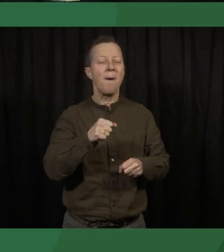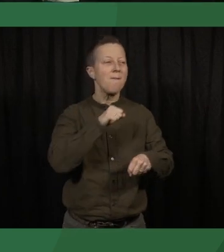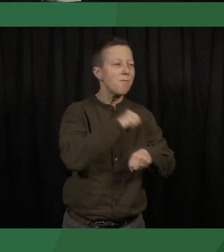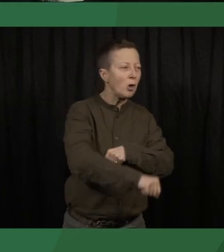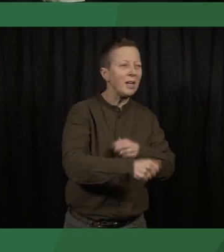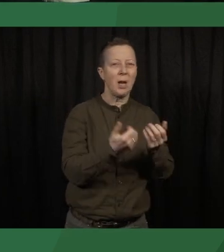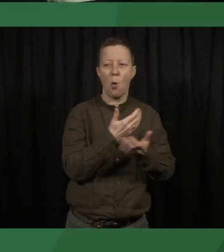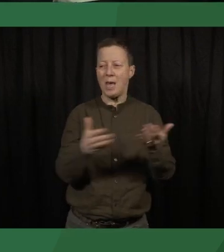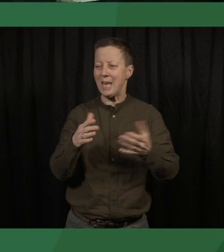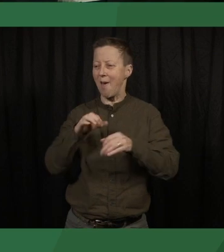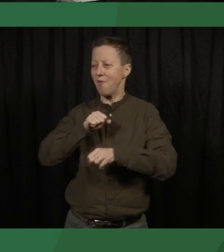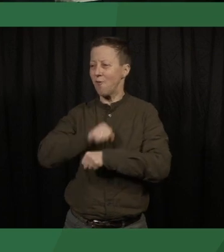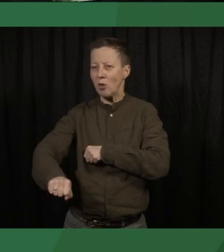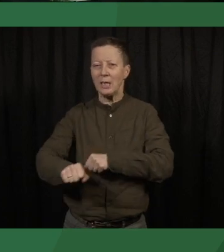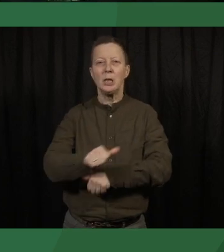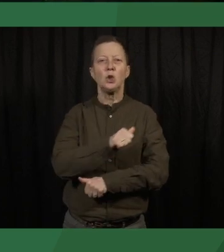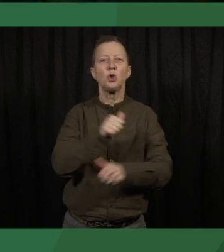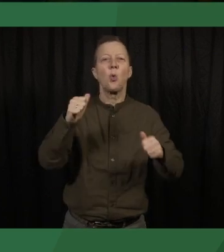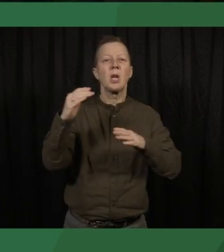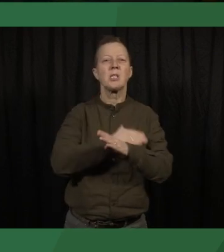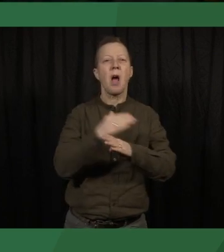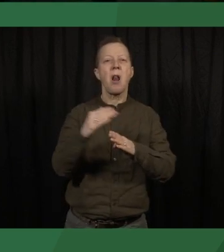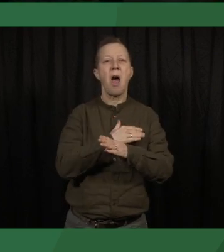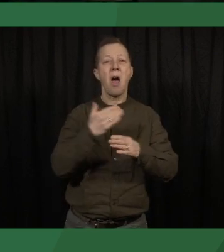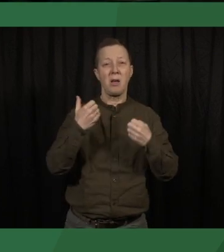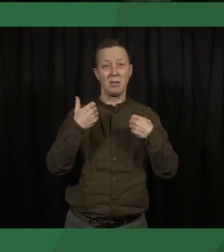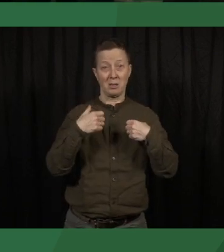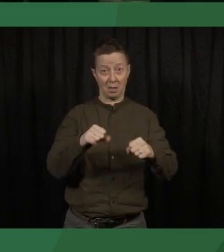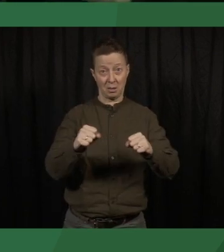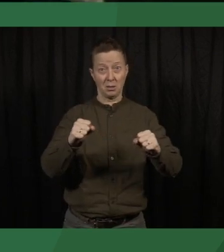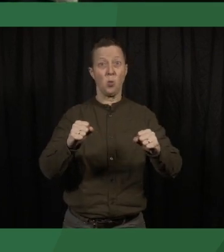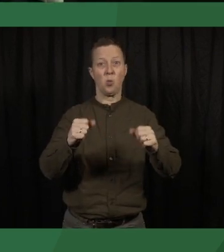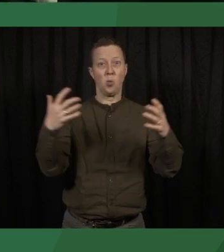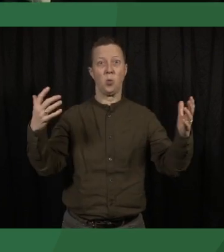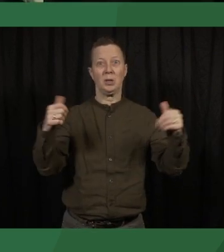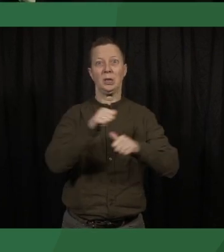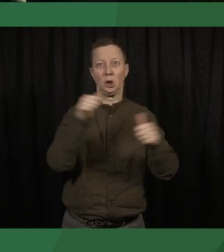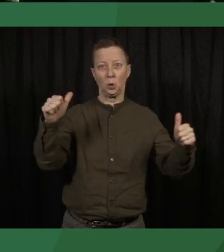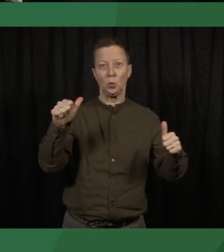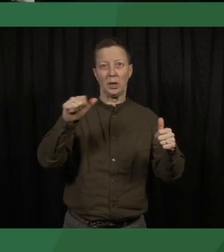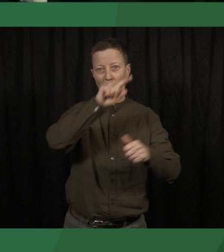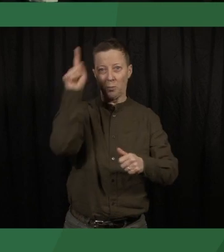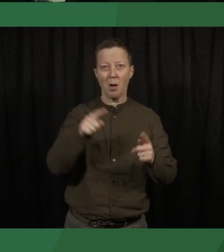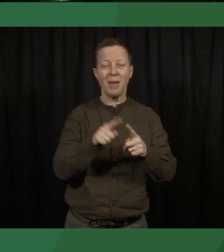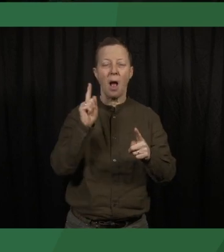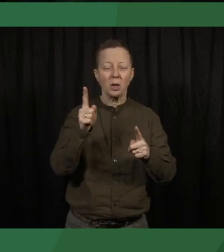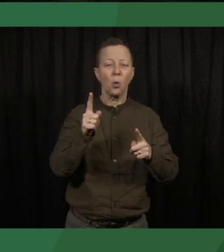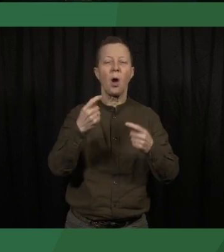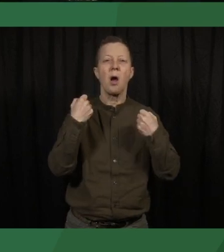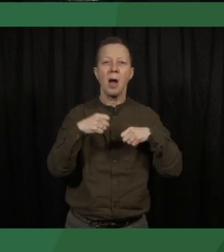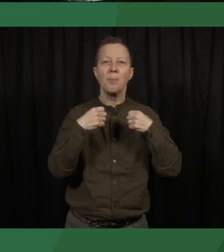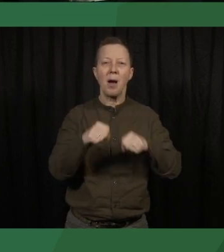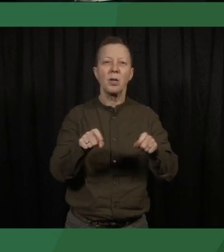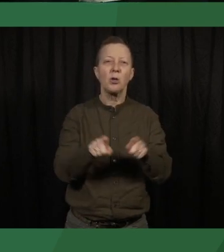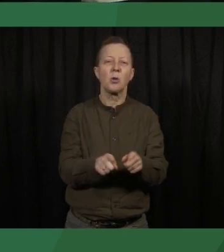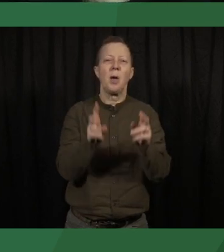large-scale maximalist campaigns, okay, that's a handful, but it means campaigns that apply a